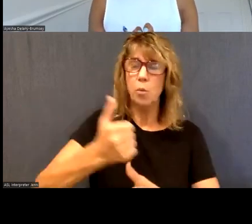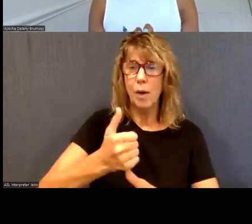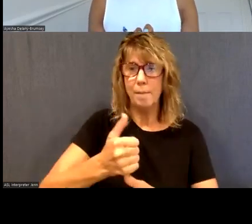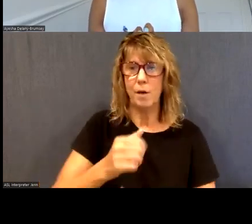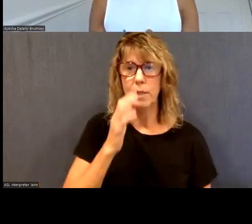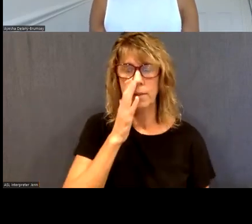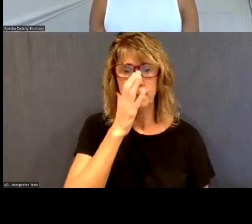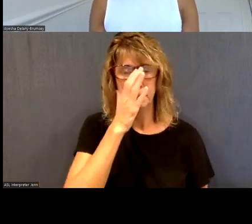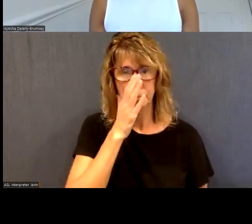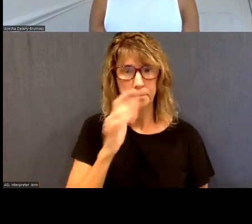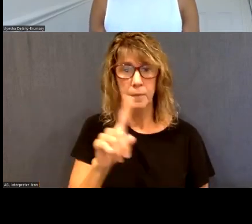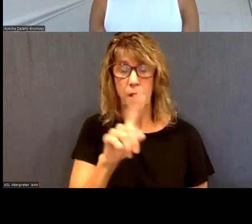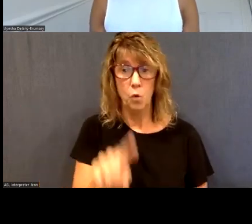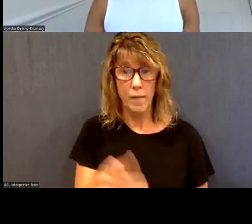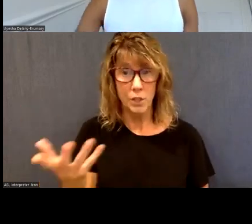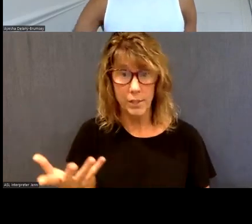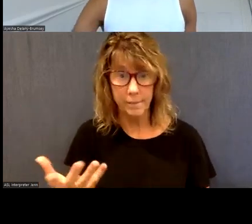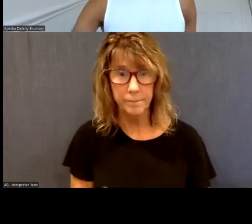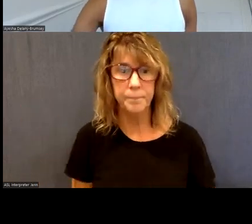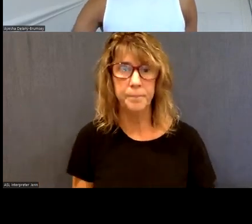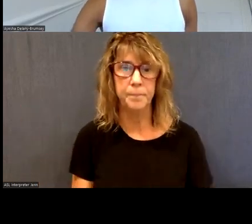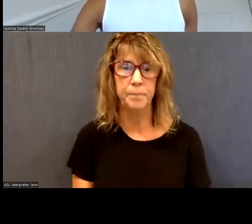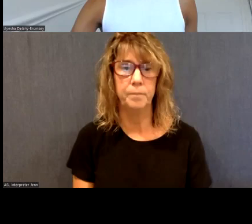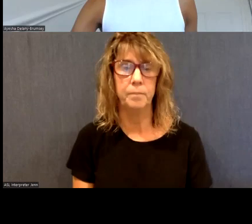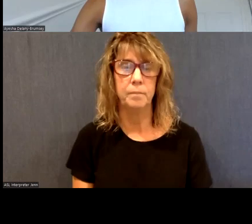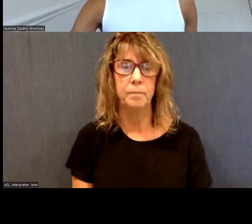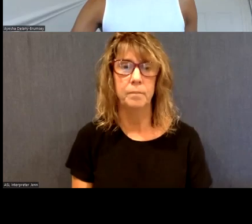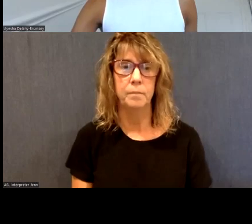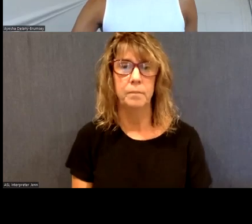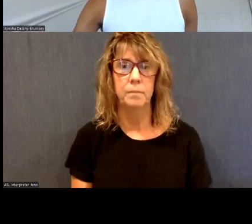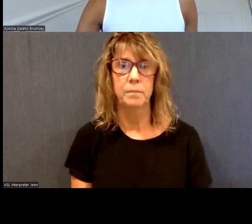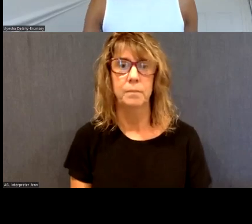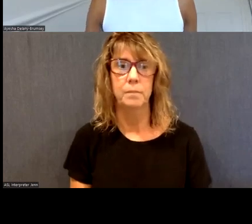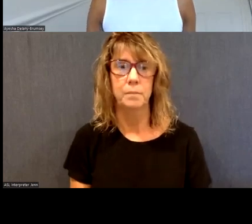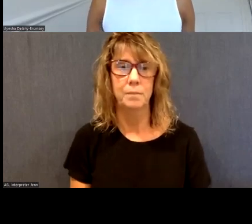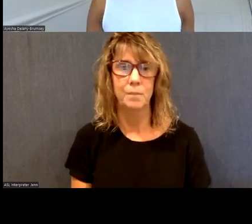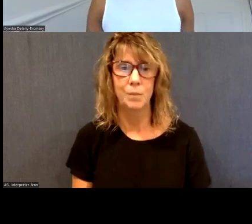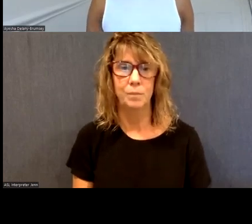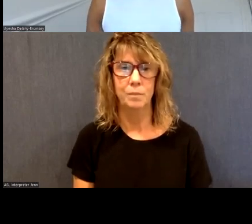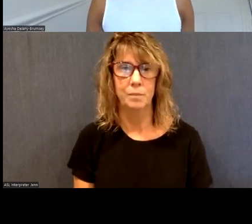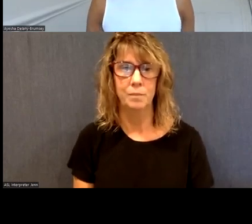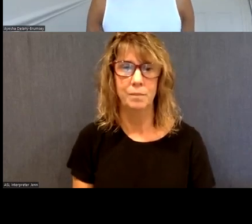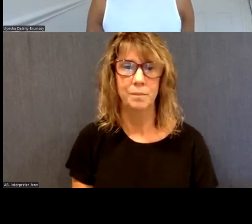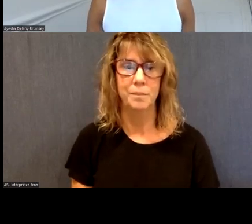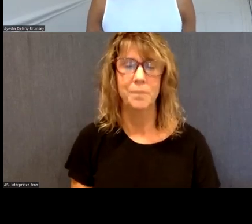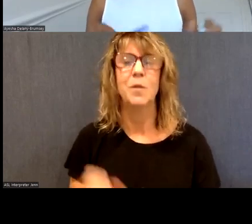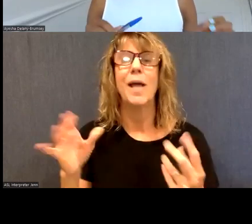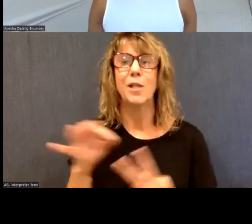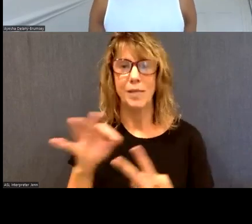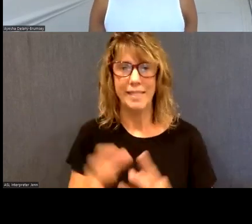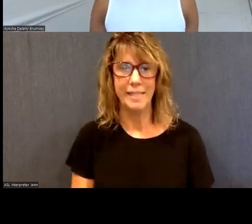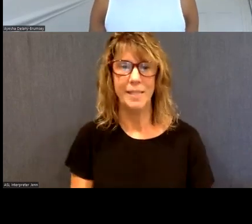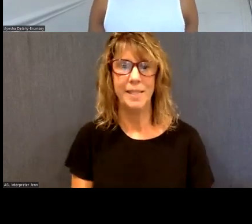So the question is, as soon as the options pop up,